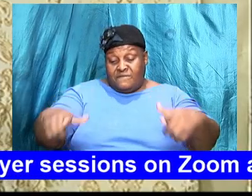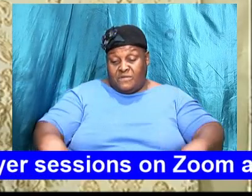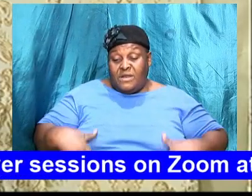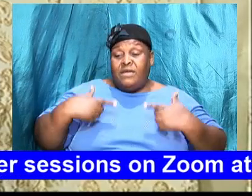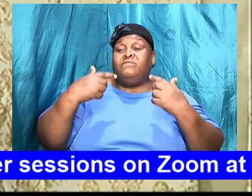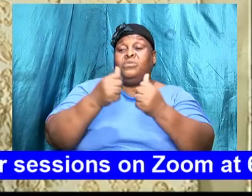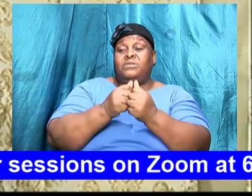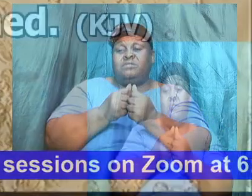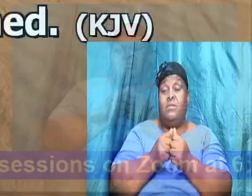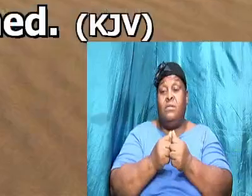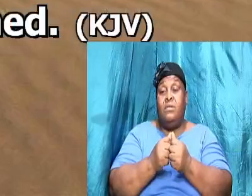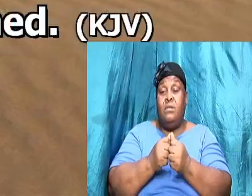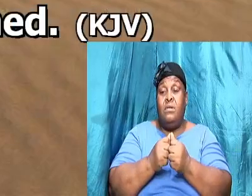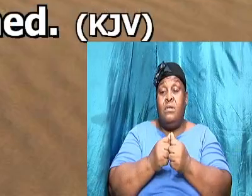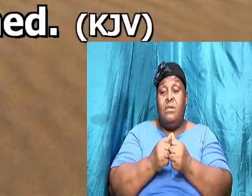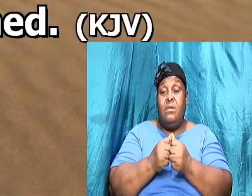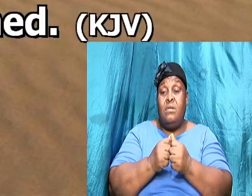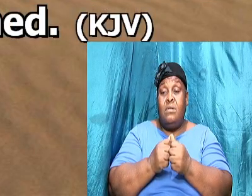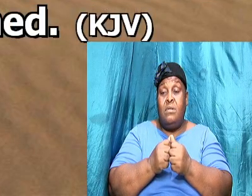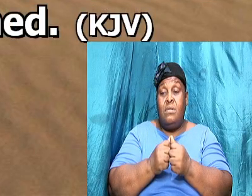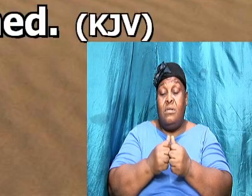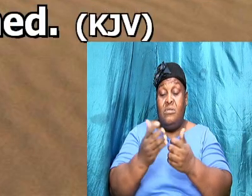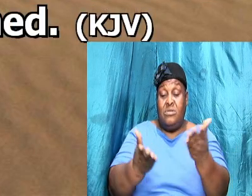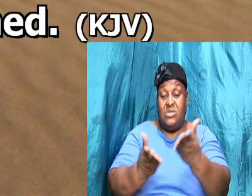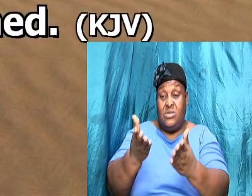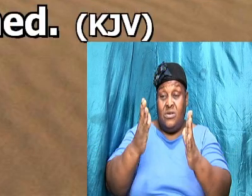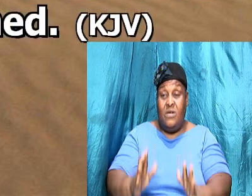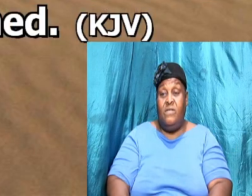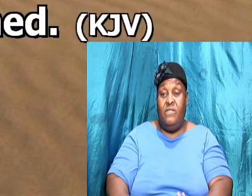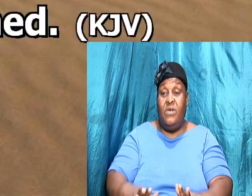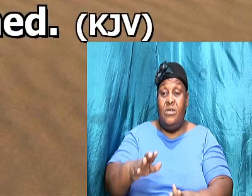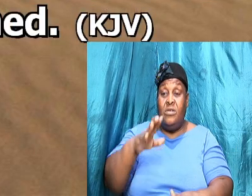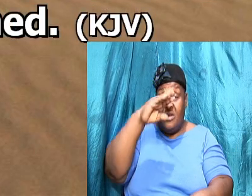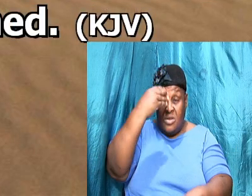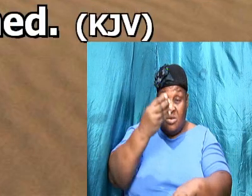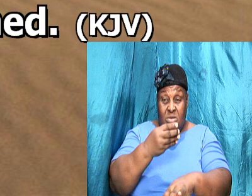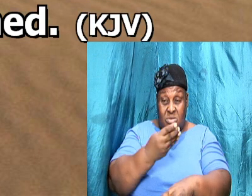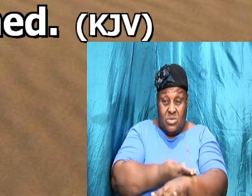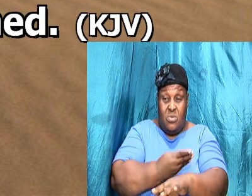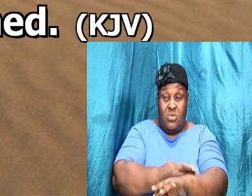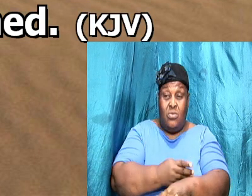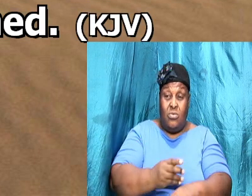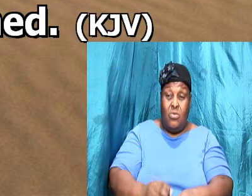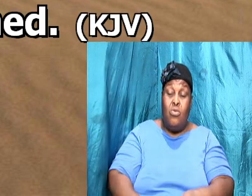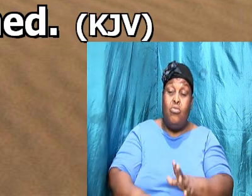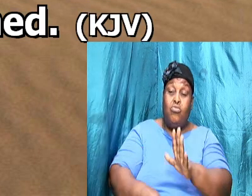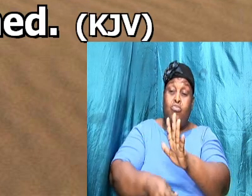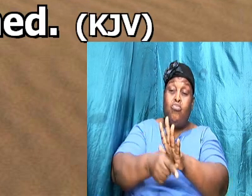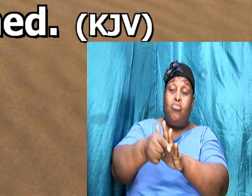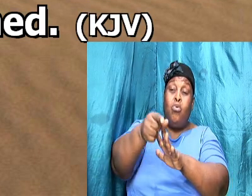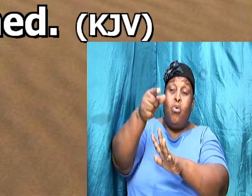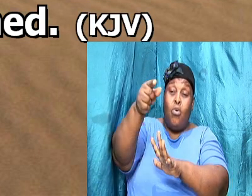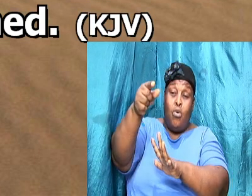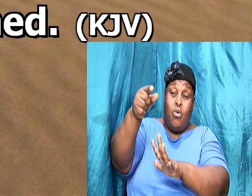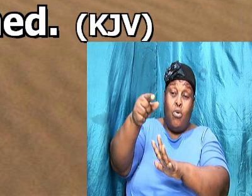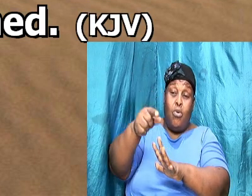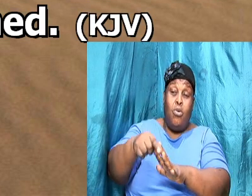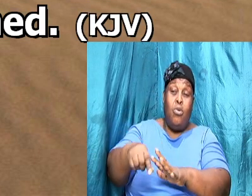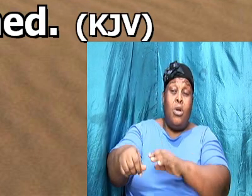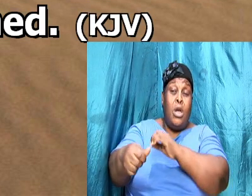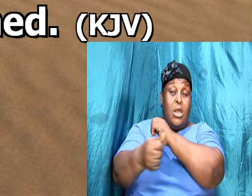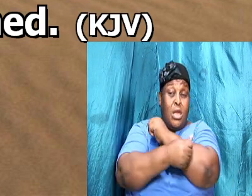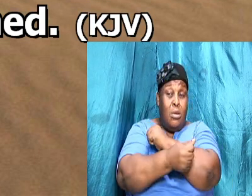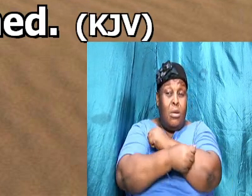child and the child grew and was weaned and Abraham made a